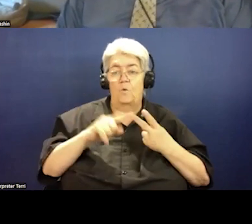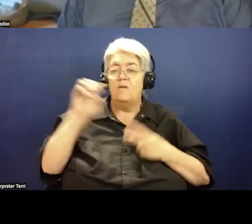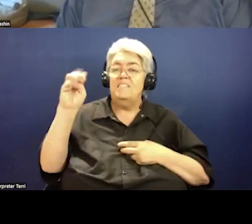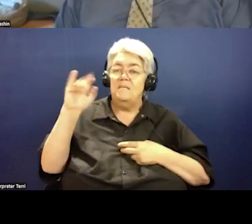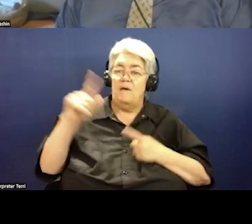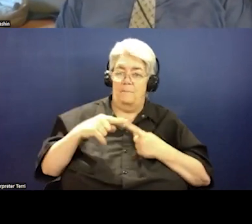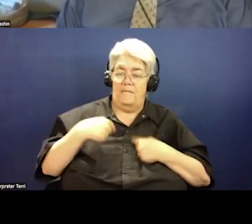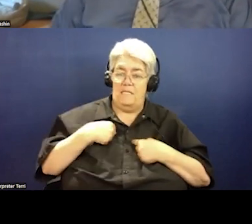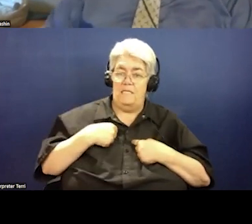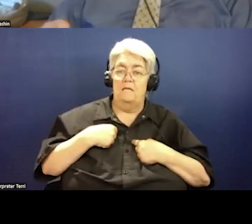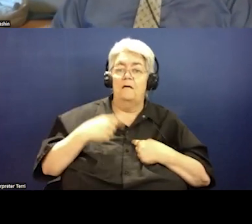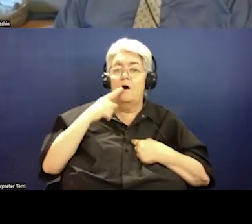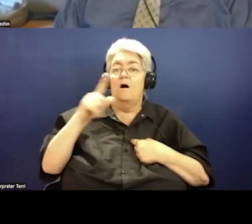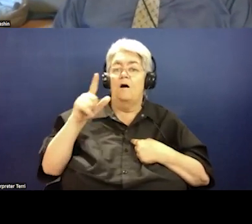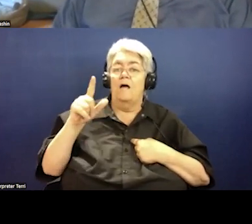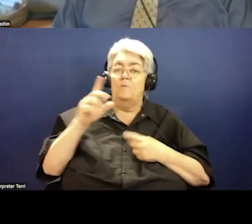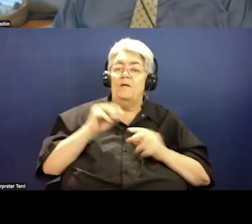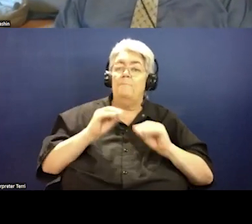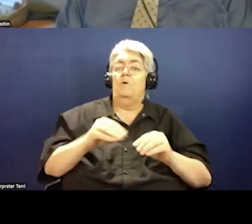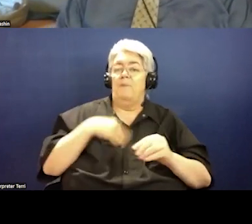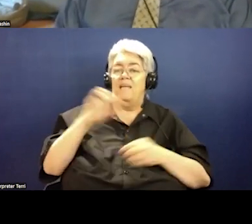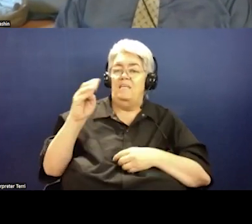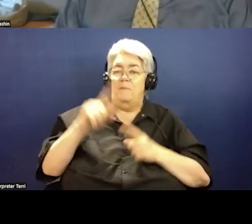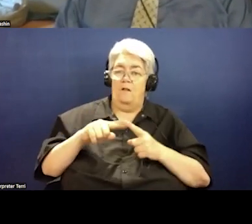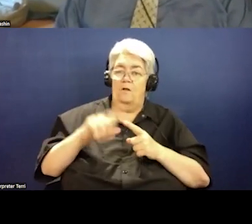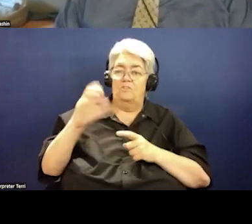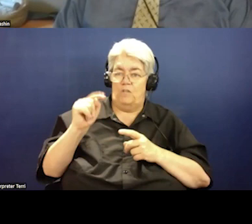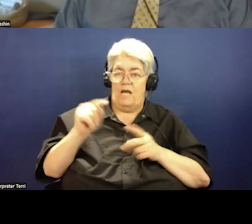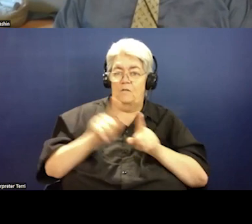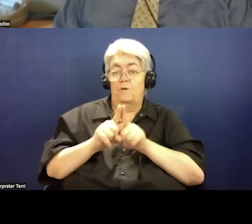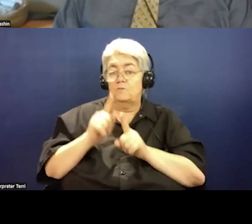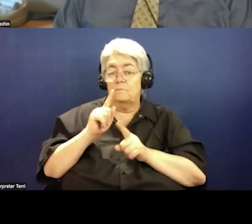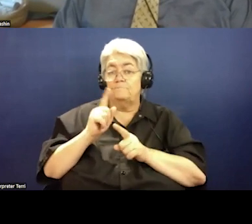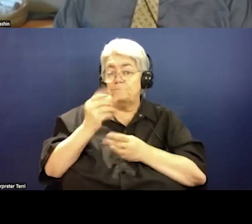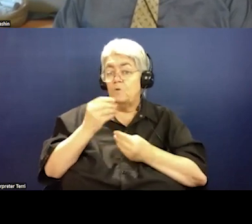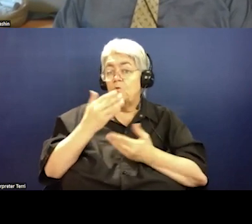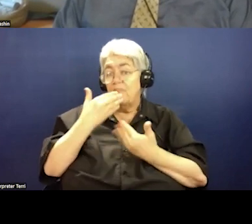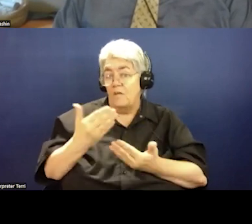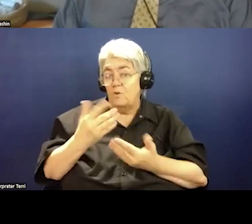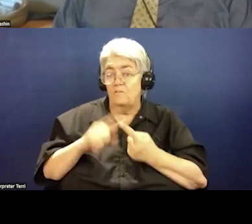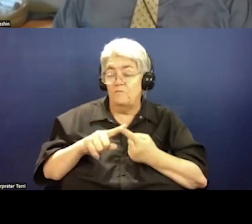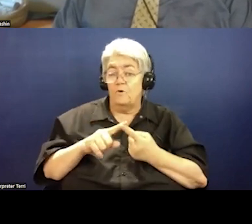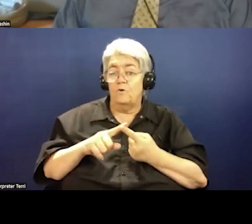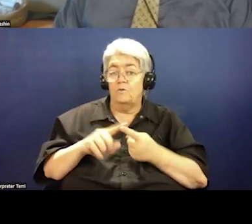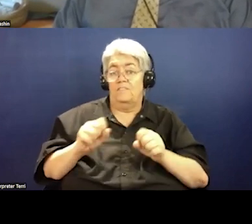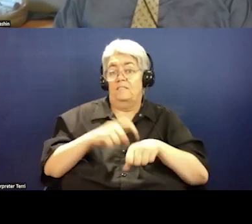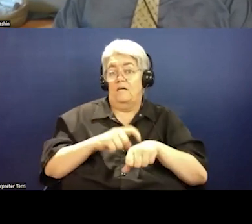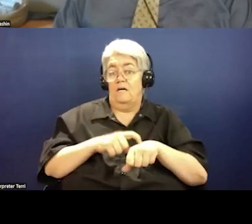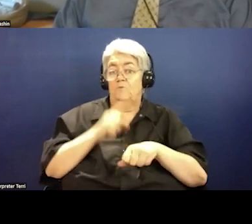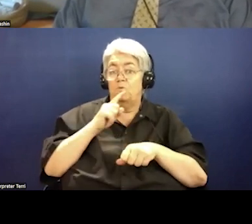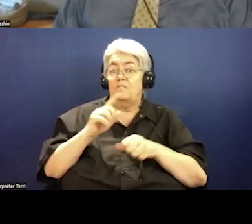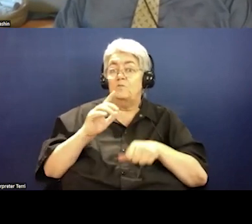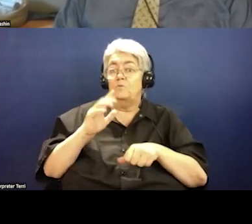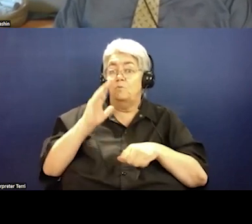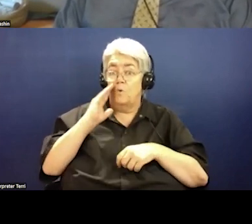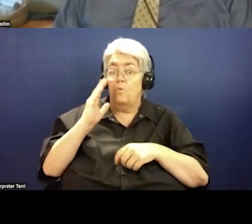we can put my email in the chat as well. And I just want to thank you for taking a little time to get to know a one more community in the